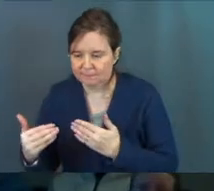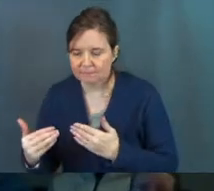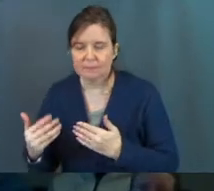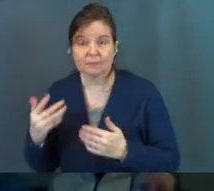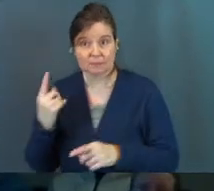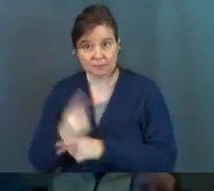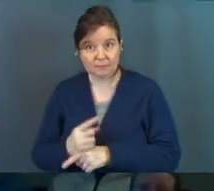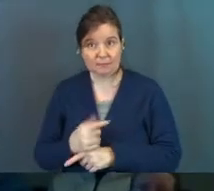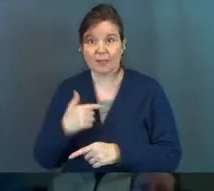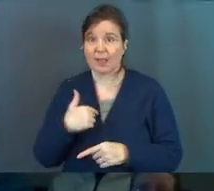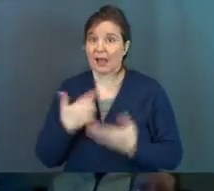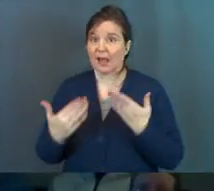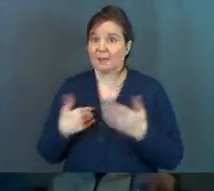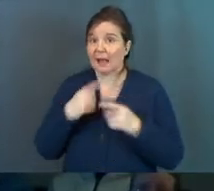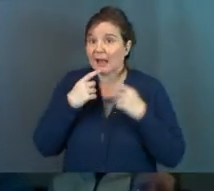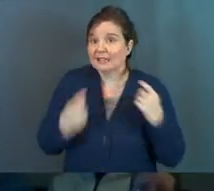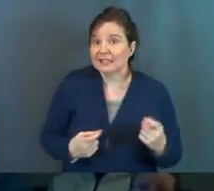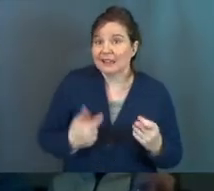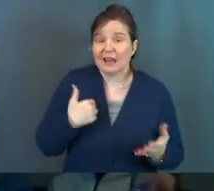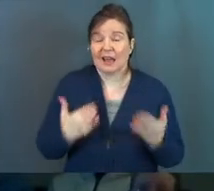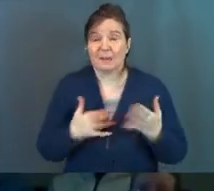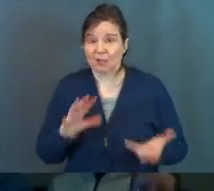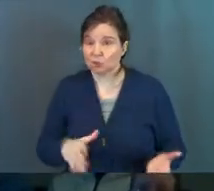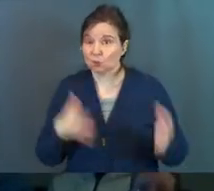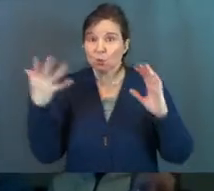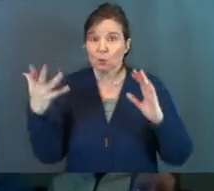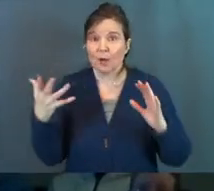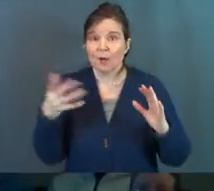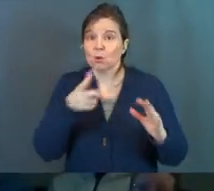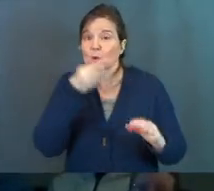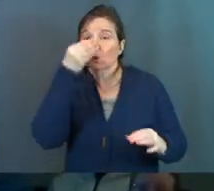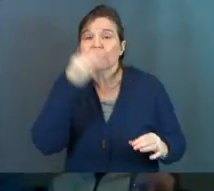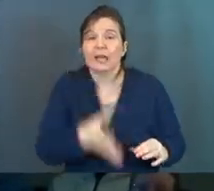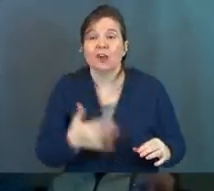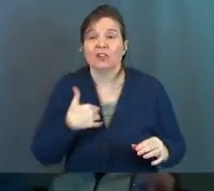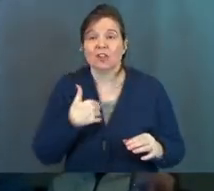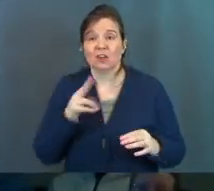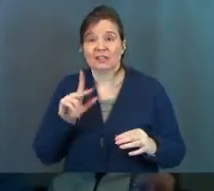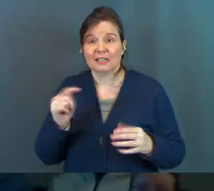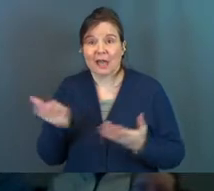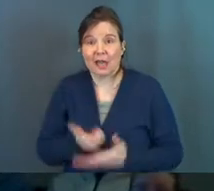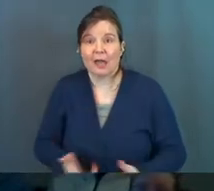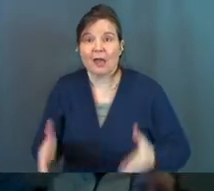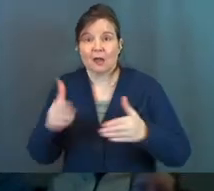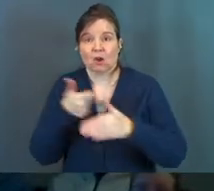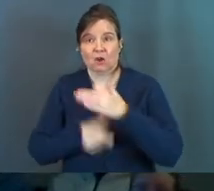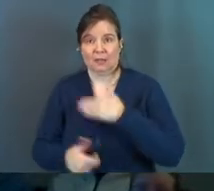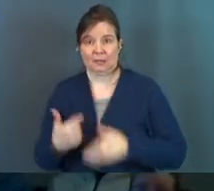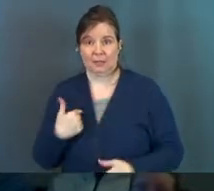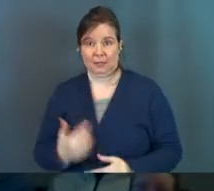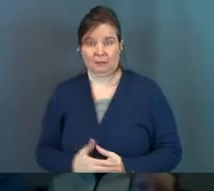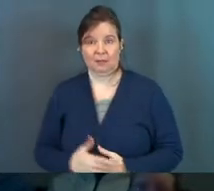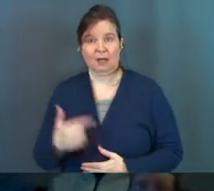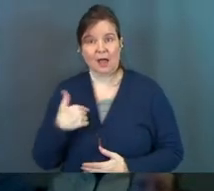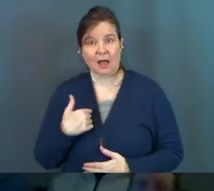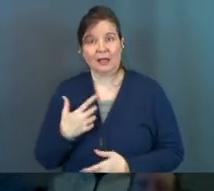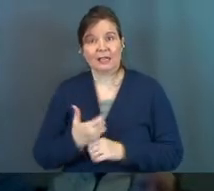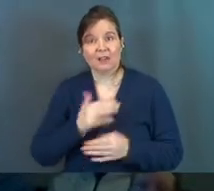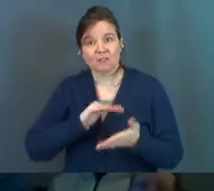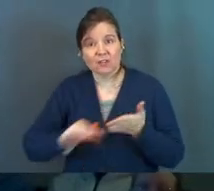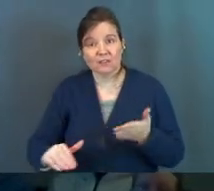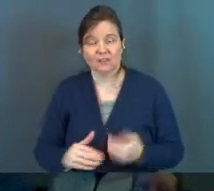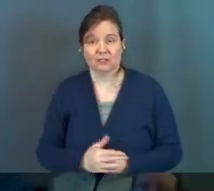right? And I might sin and I might screw up. Who cares? There's a net underneath me. I get